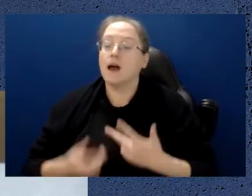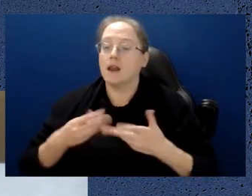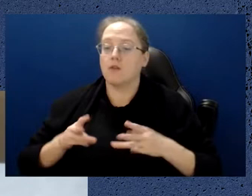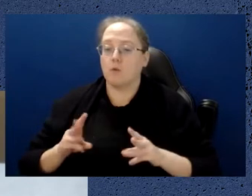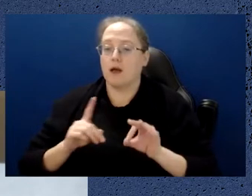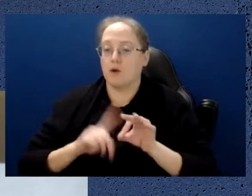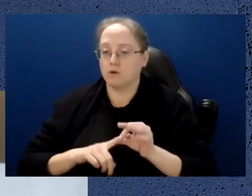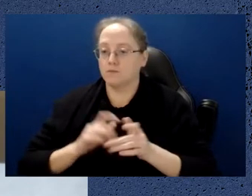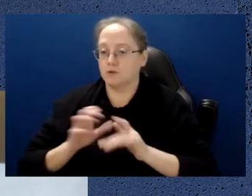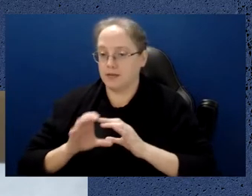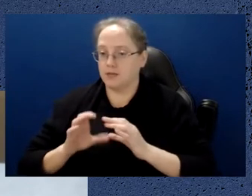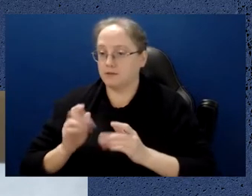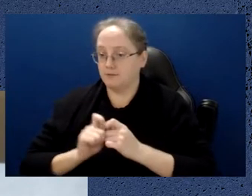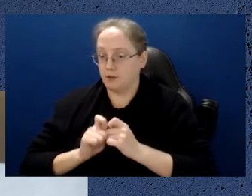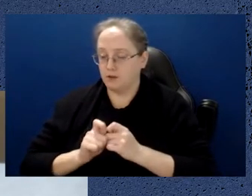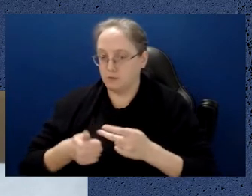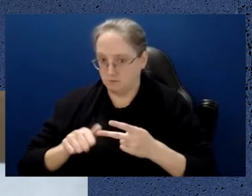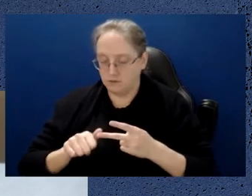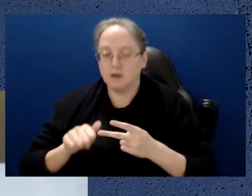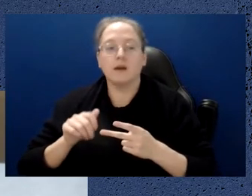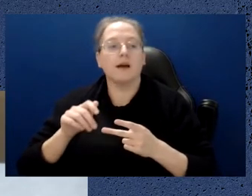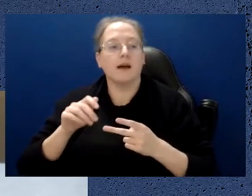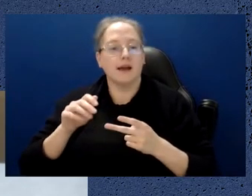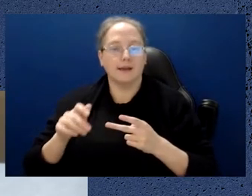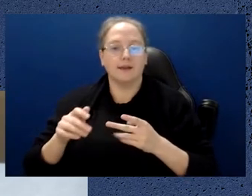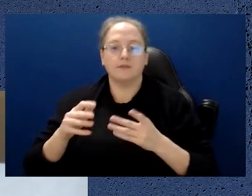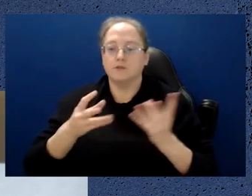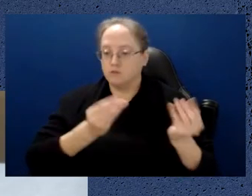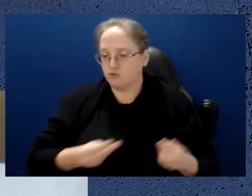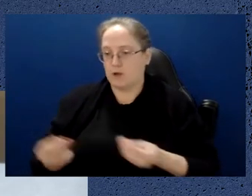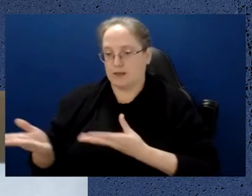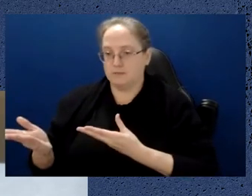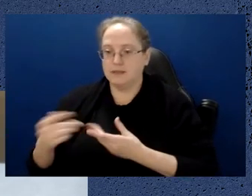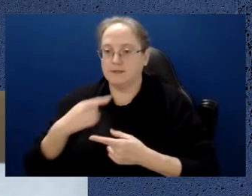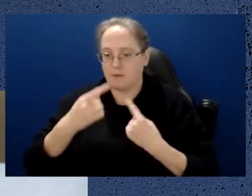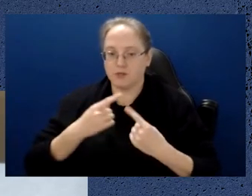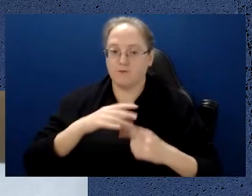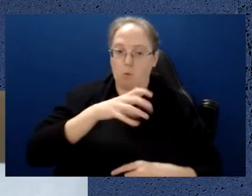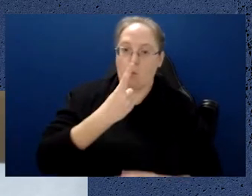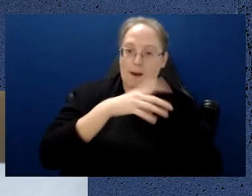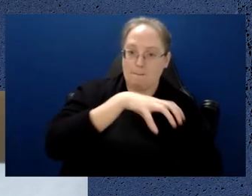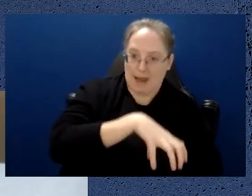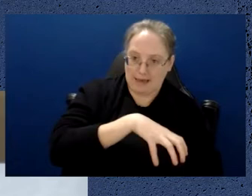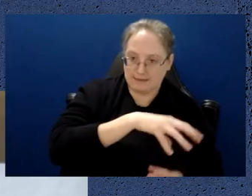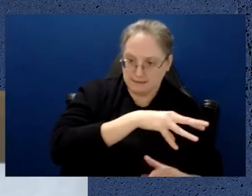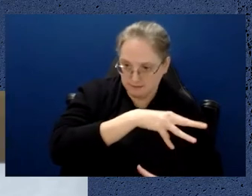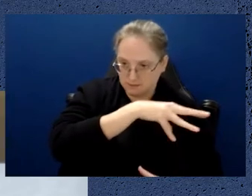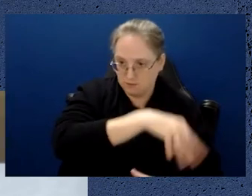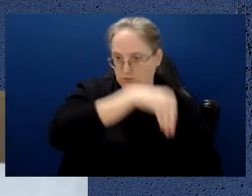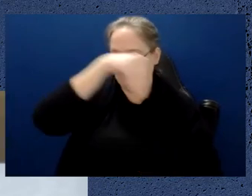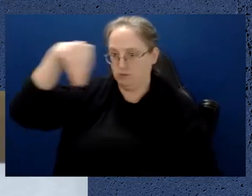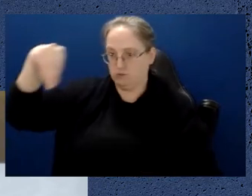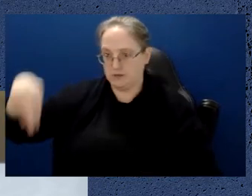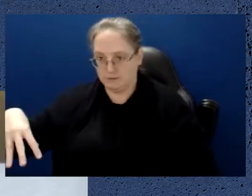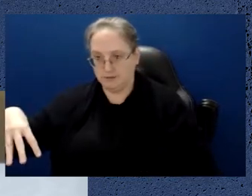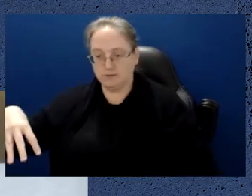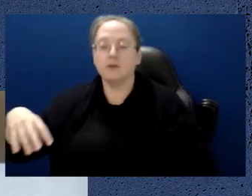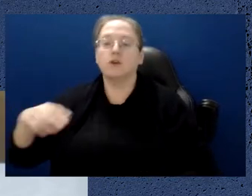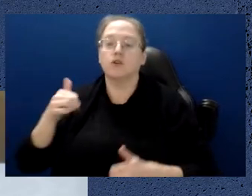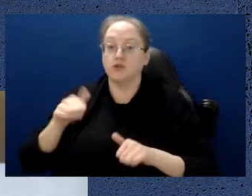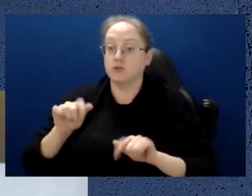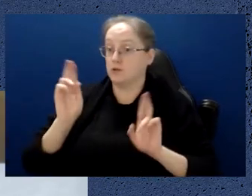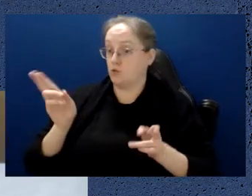So the other another way that quantum communication is useful is to transmit quantum information from one place to another